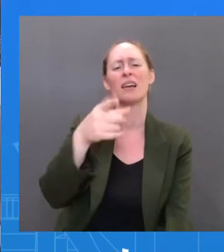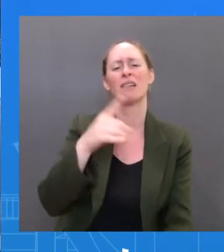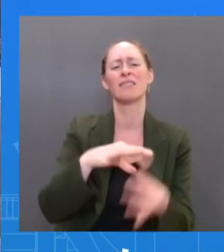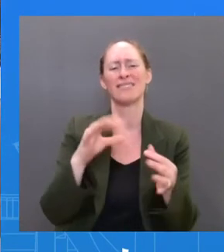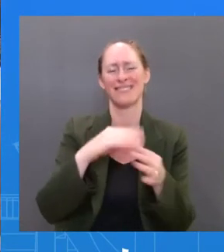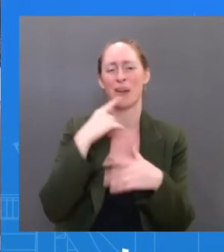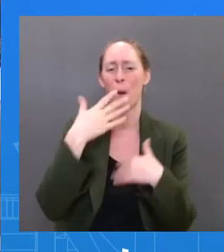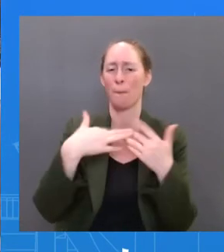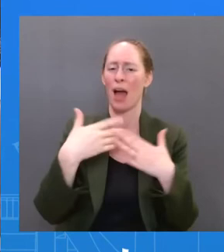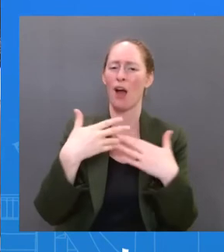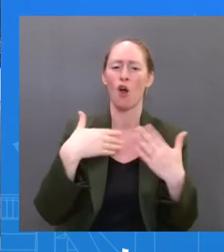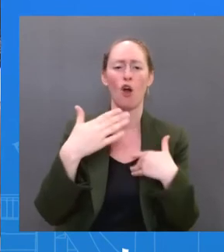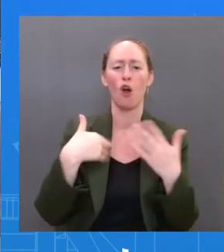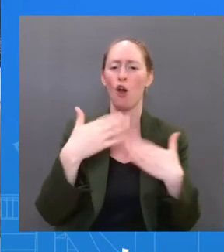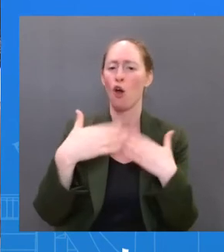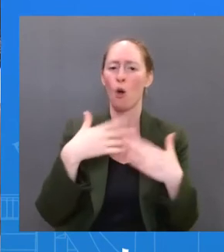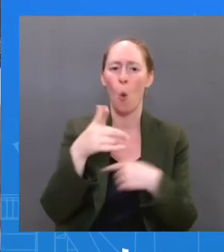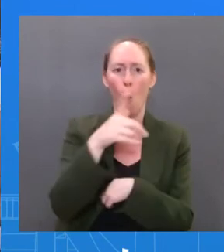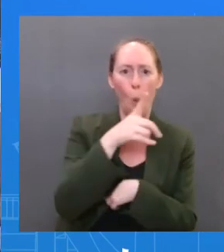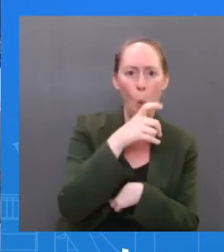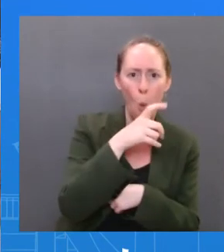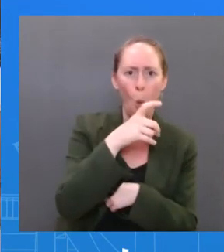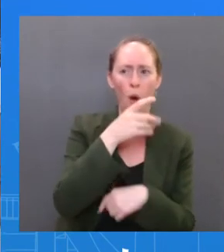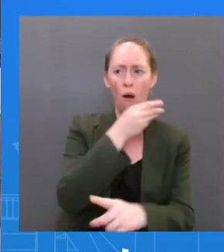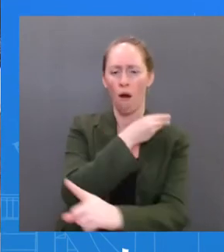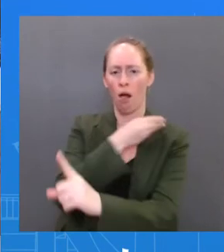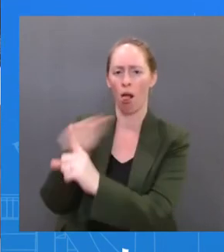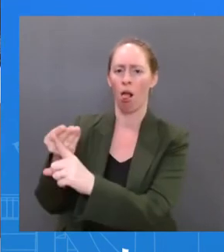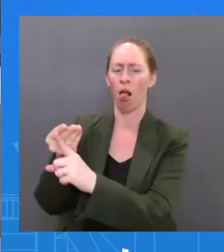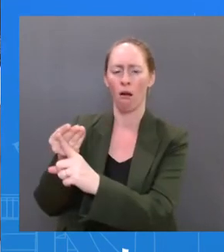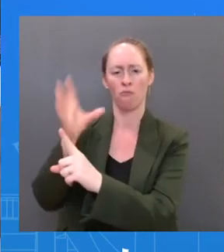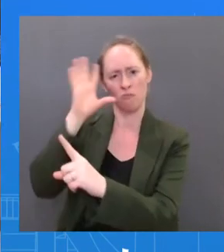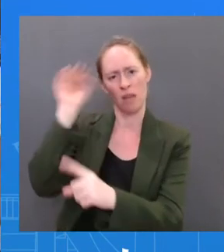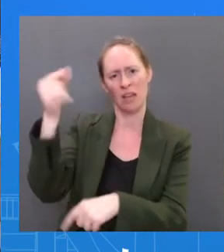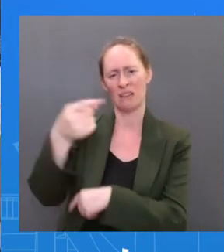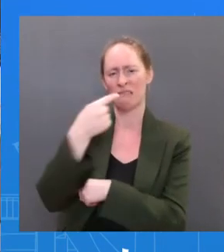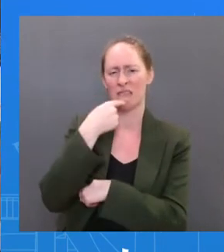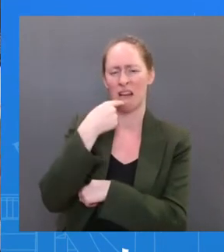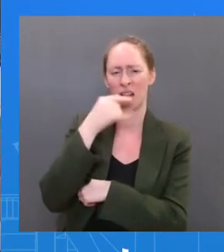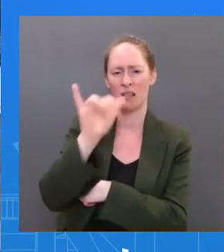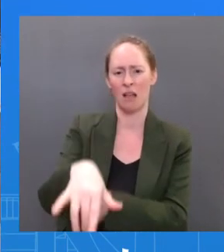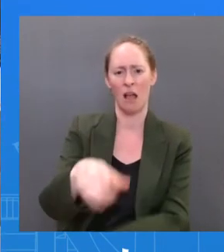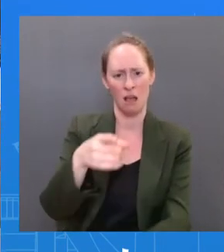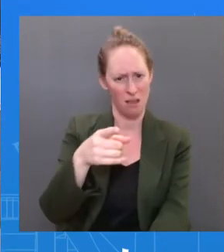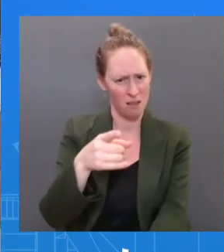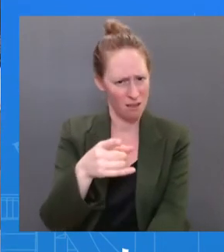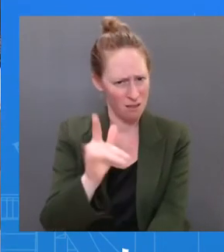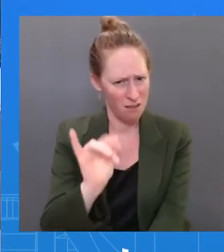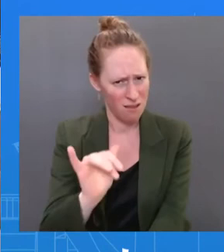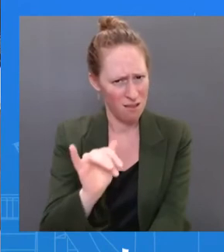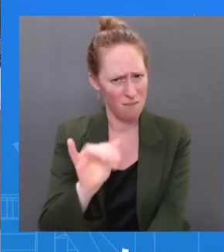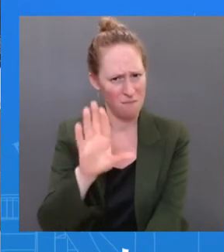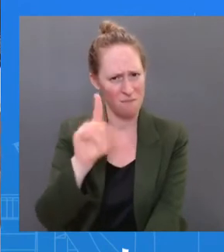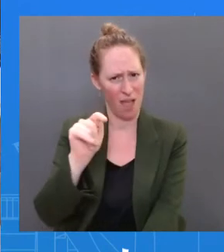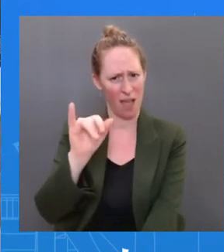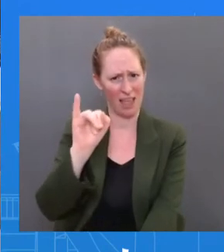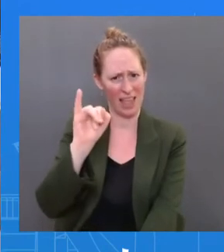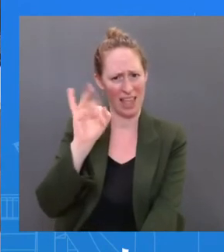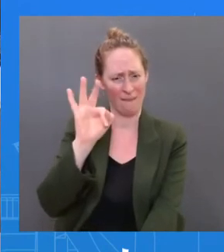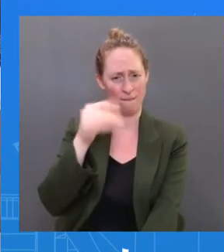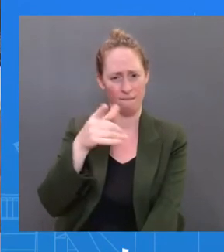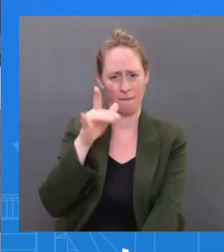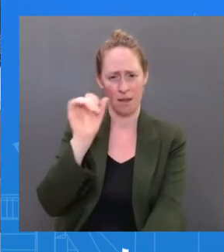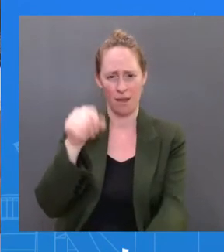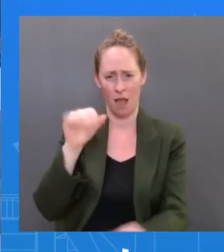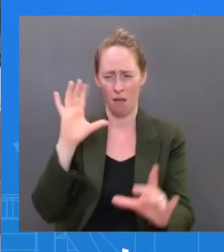is doing in the here and now. But will you let us know if you do figure out where the President did pick up this virus? mean,